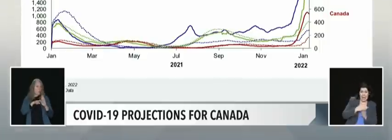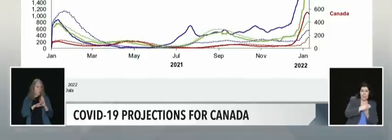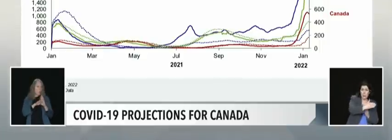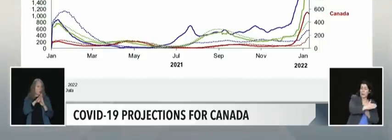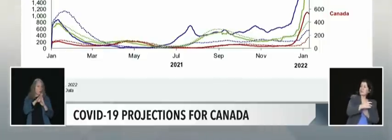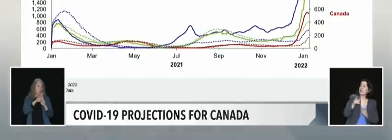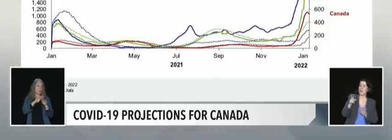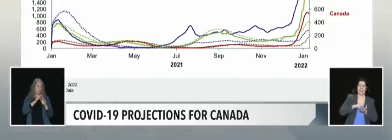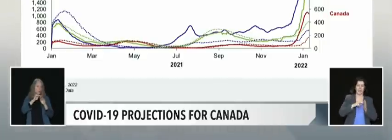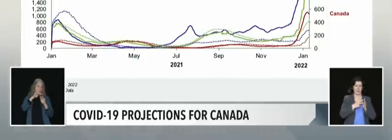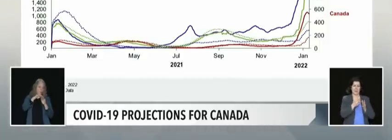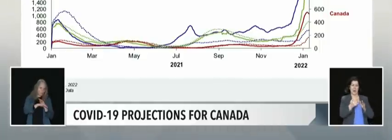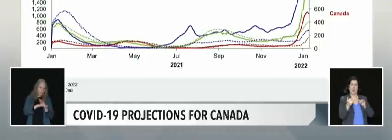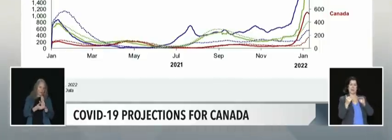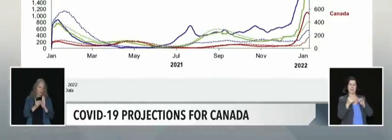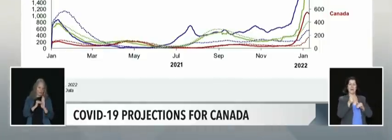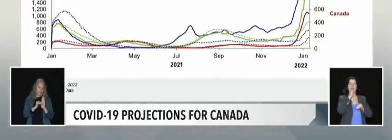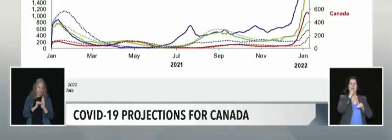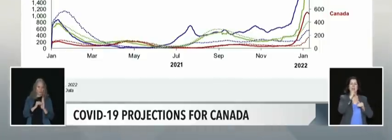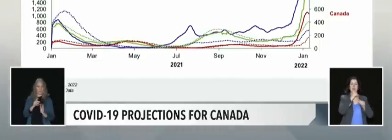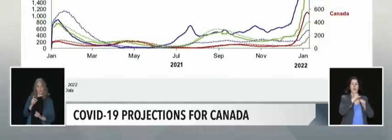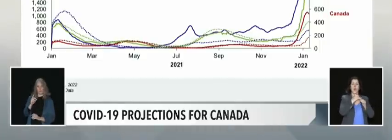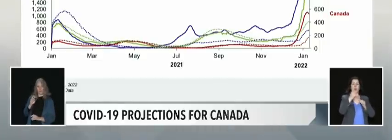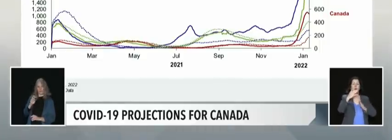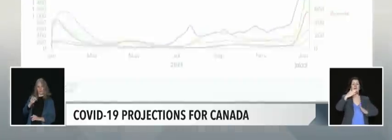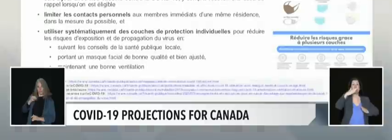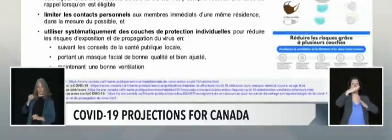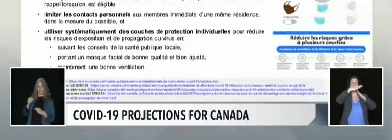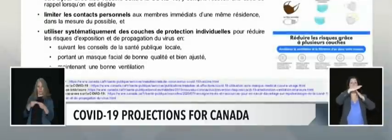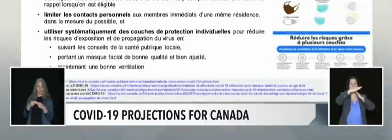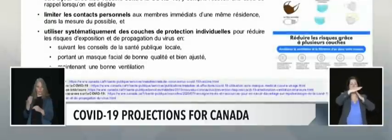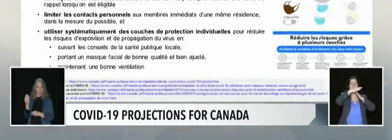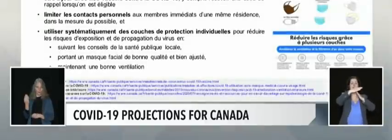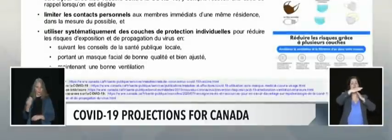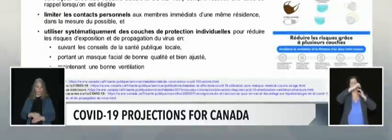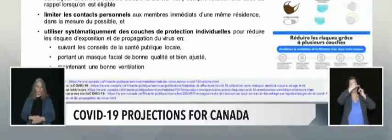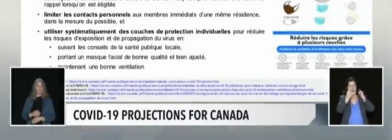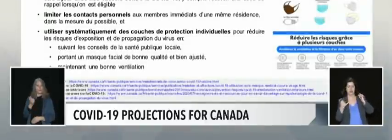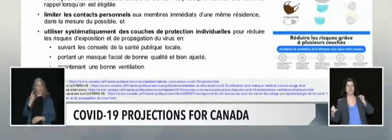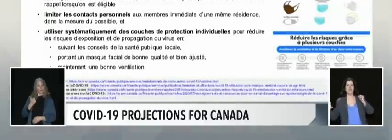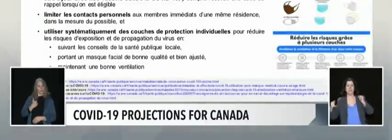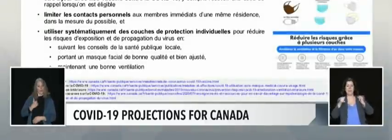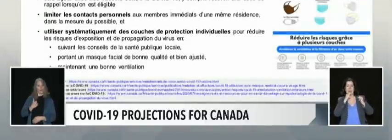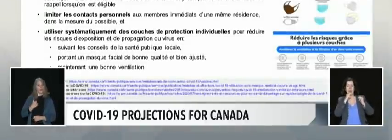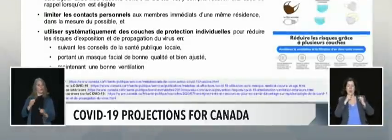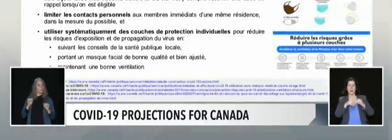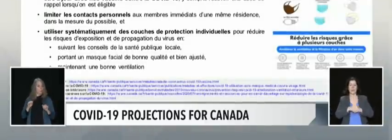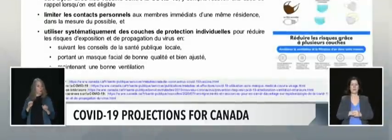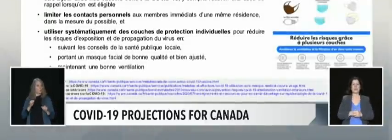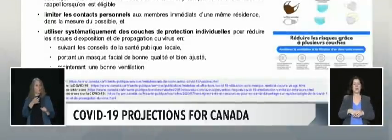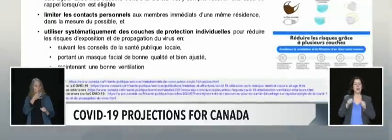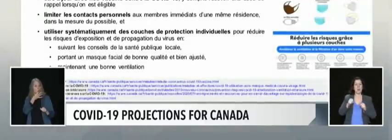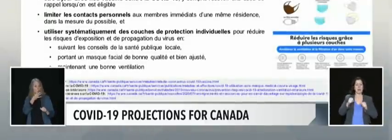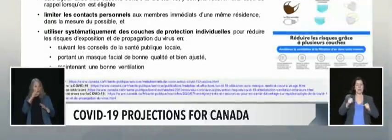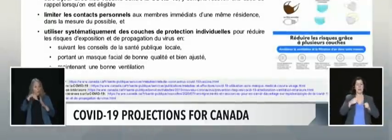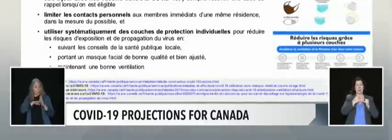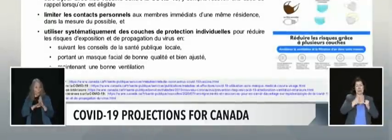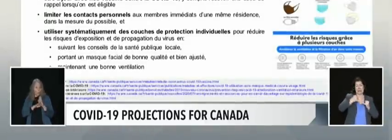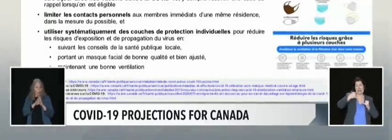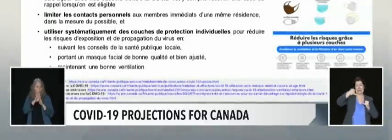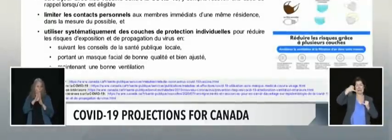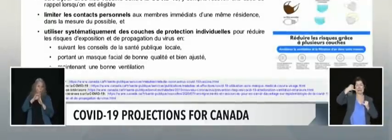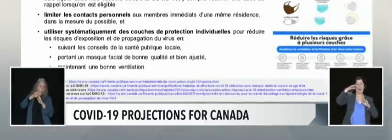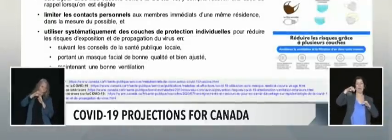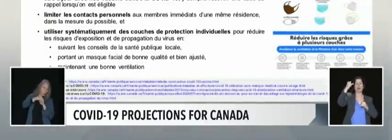Dear diapositive 14, alors que le Canada pourrait atteindre un pic prononcé suivi d'un déclin de nombre de cas